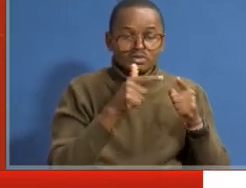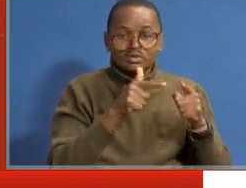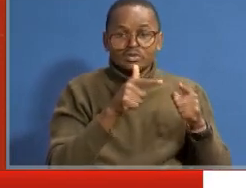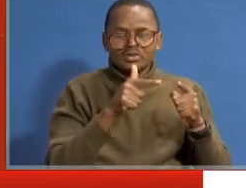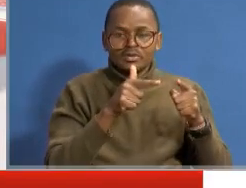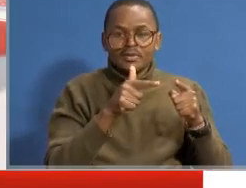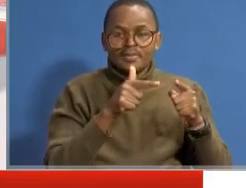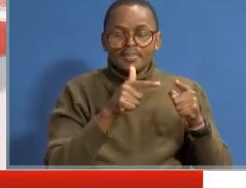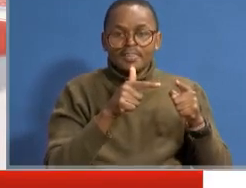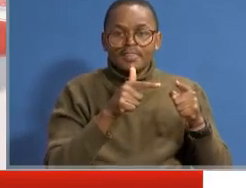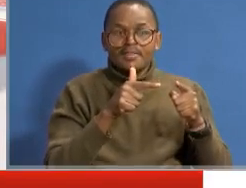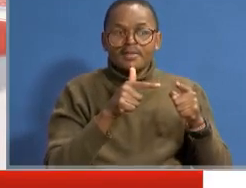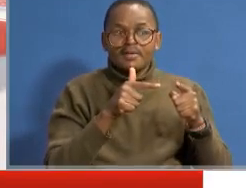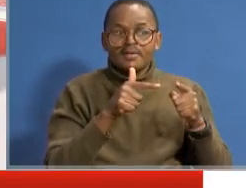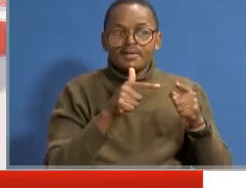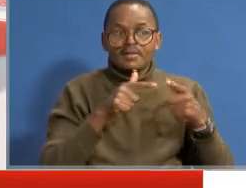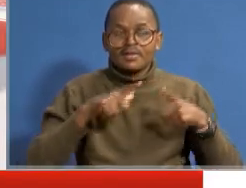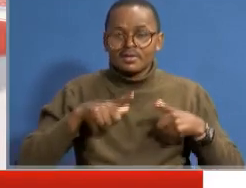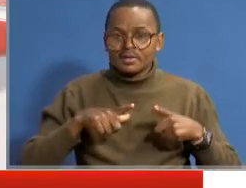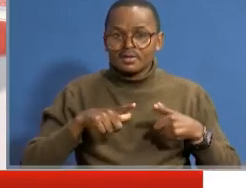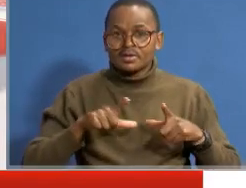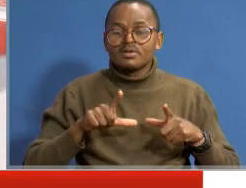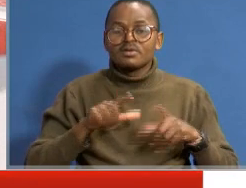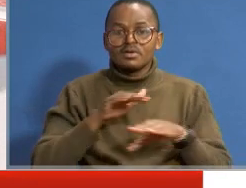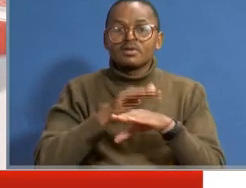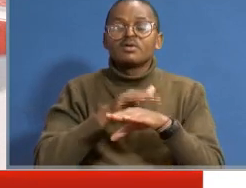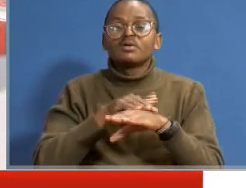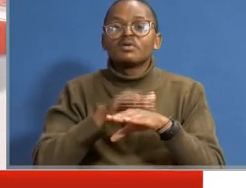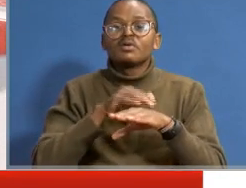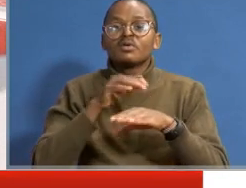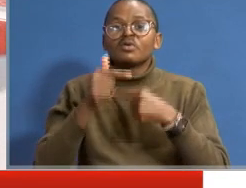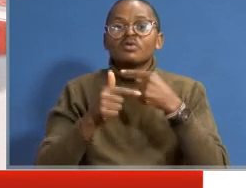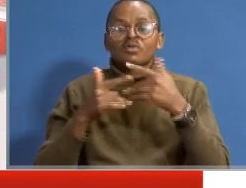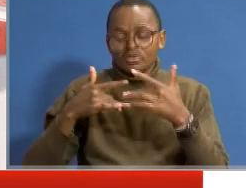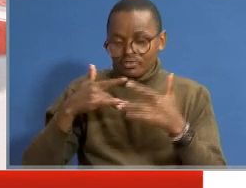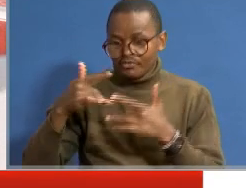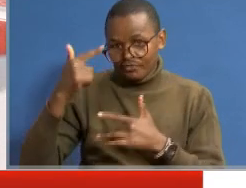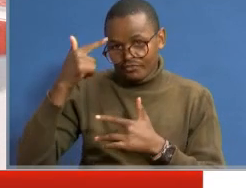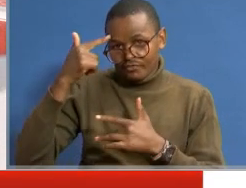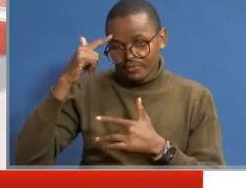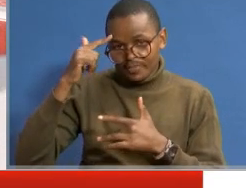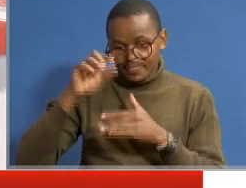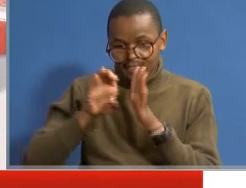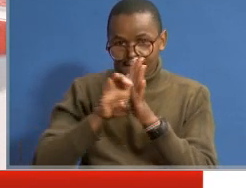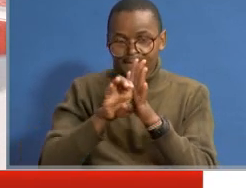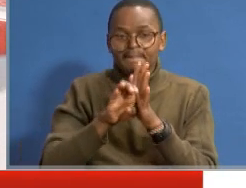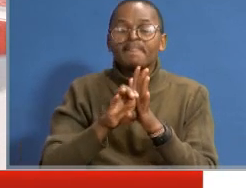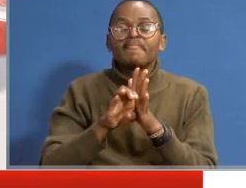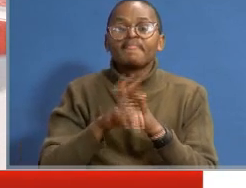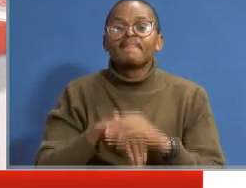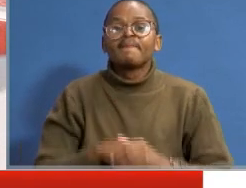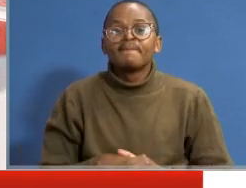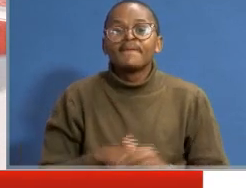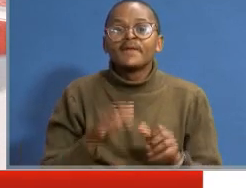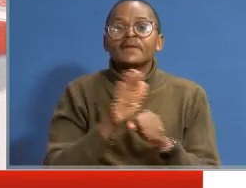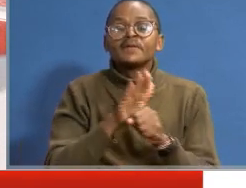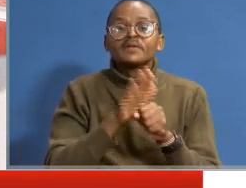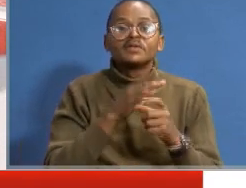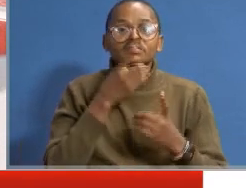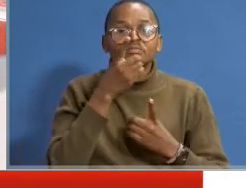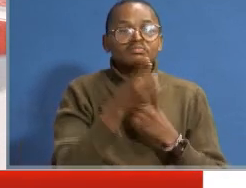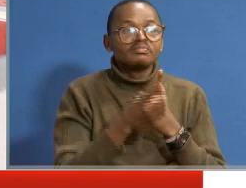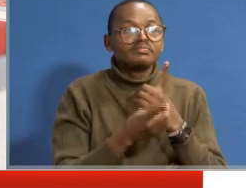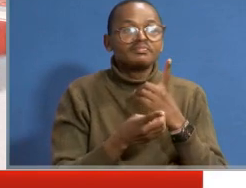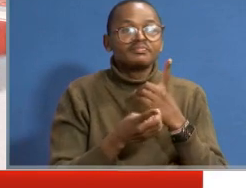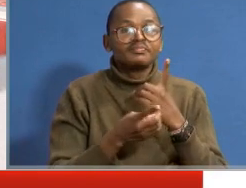particular road. Pretty unfortunate there. Let's take a look at going concerns. For example, right now, there is a lot of debate